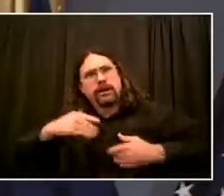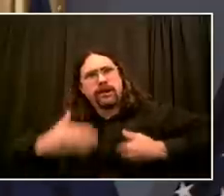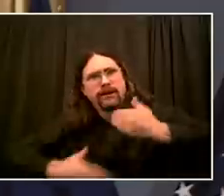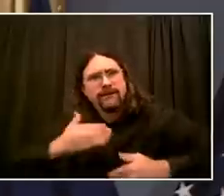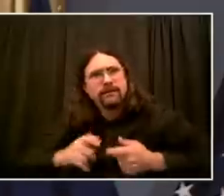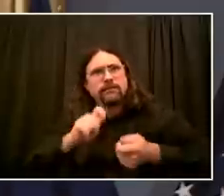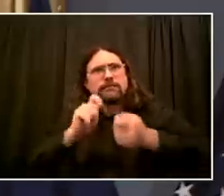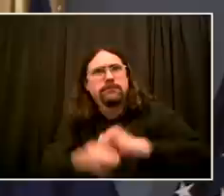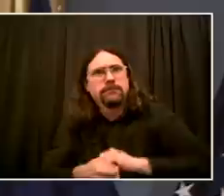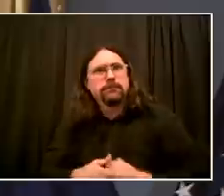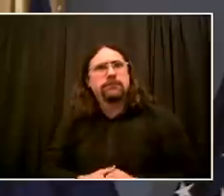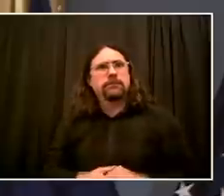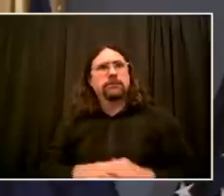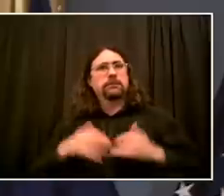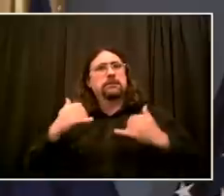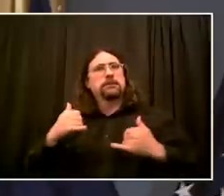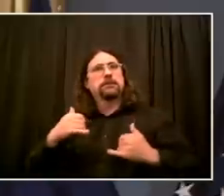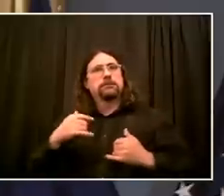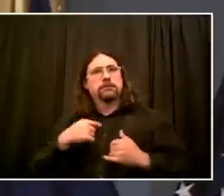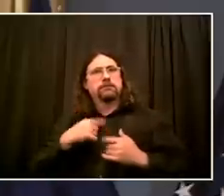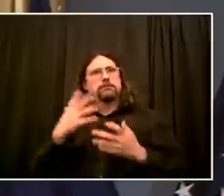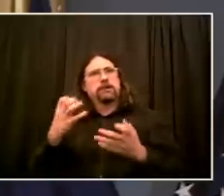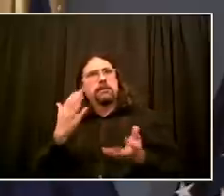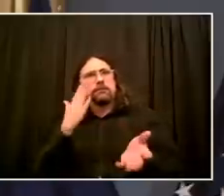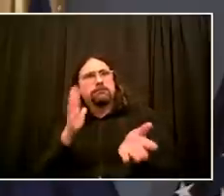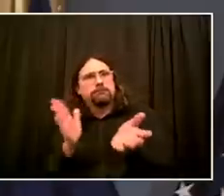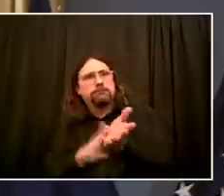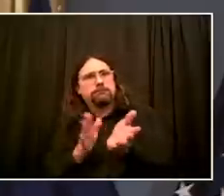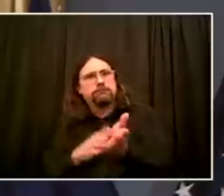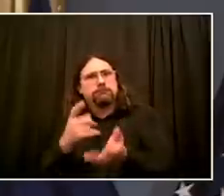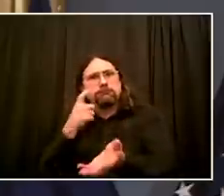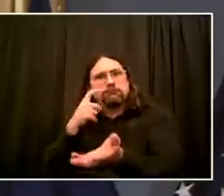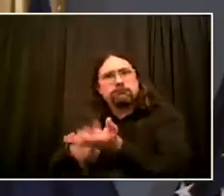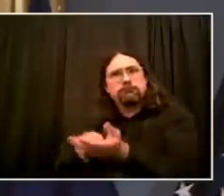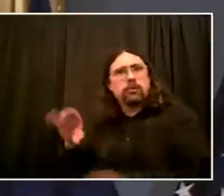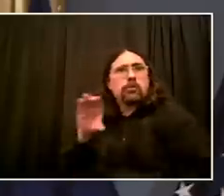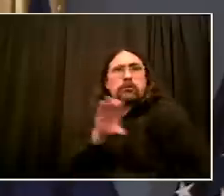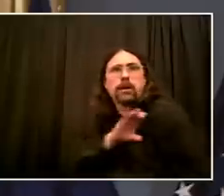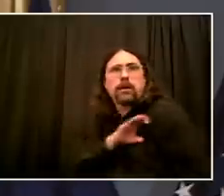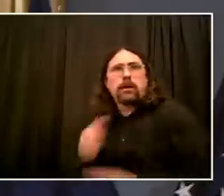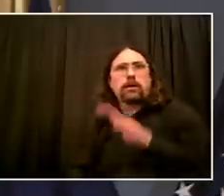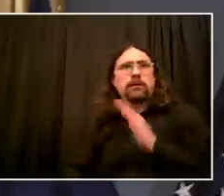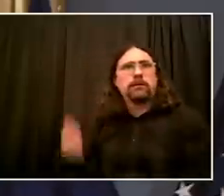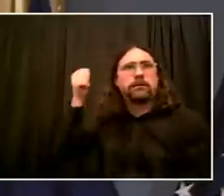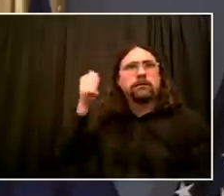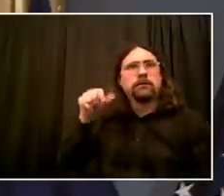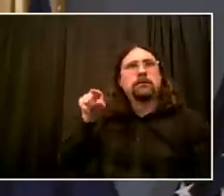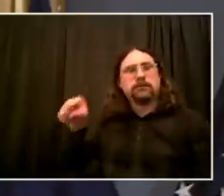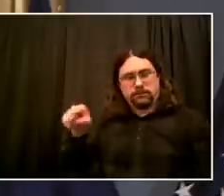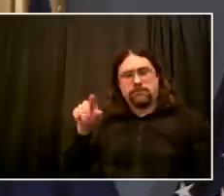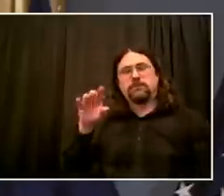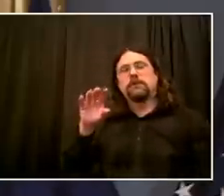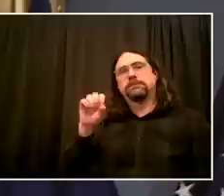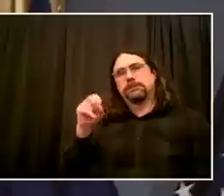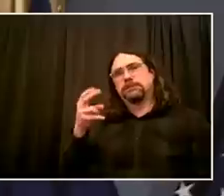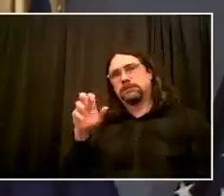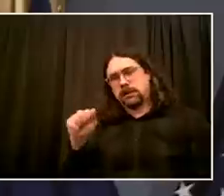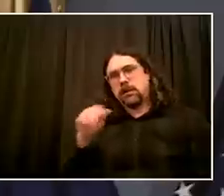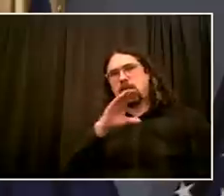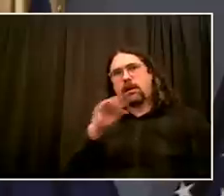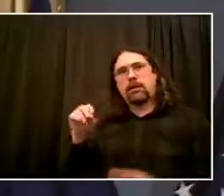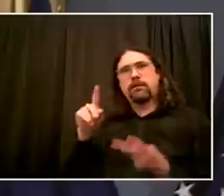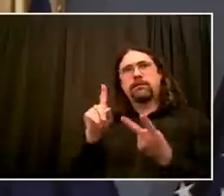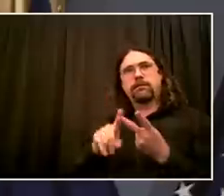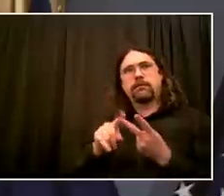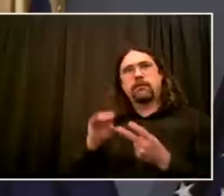there dealing with specific protests all over the city. This is incredibly difficult work, and there will